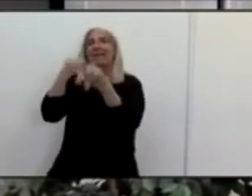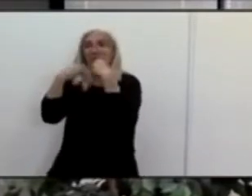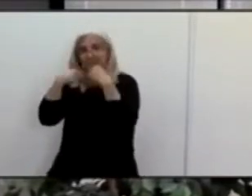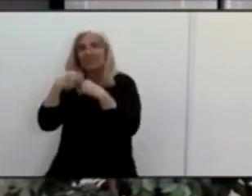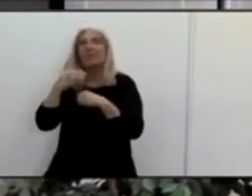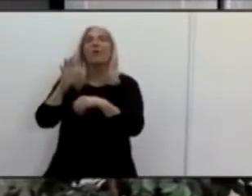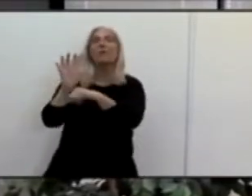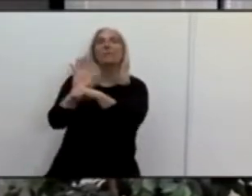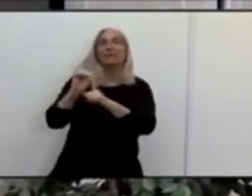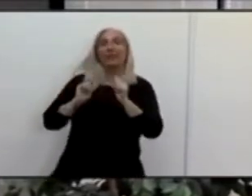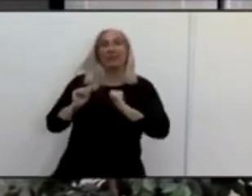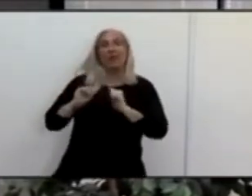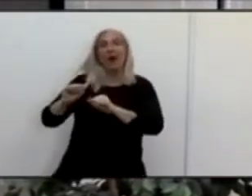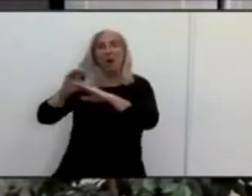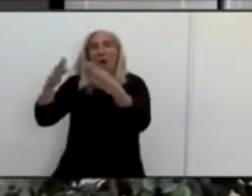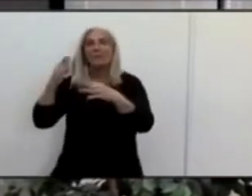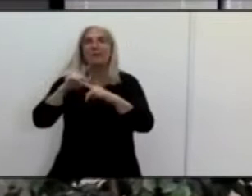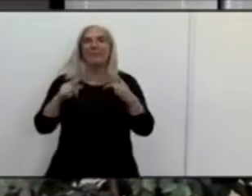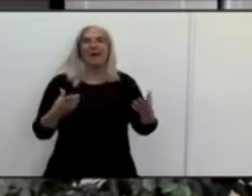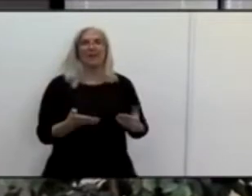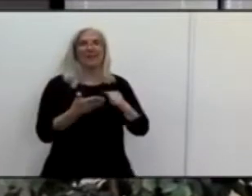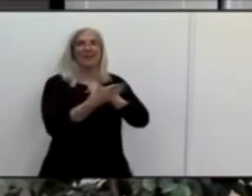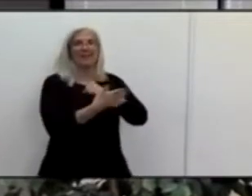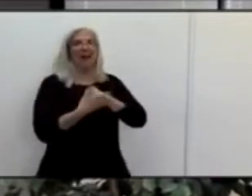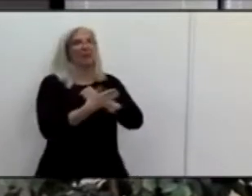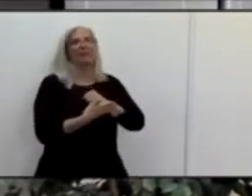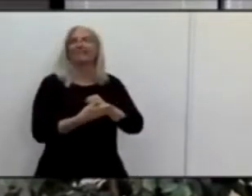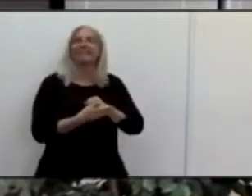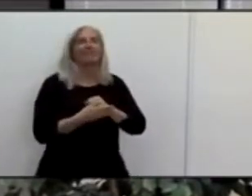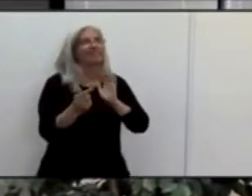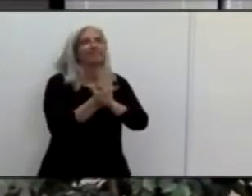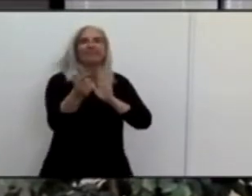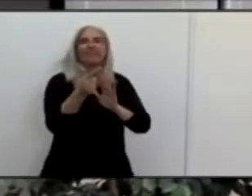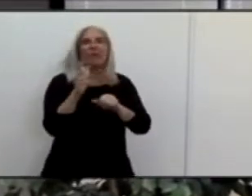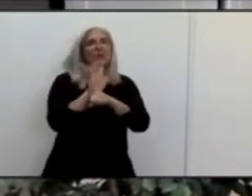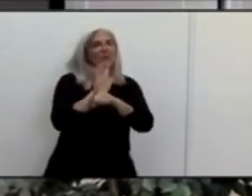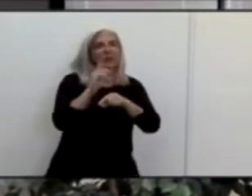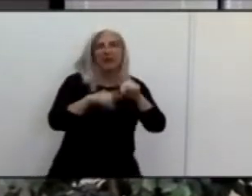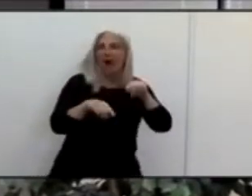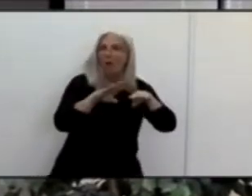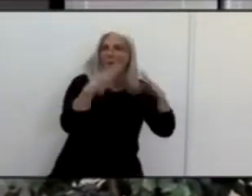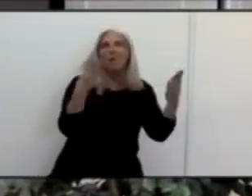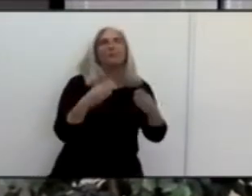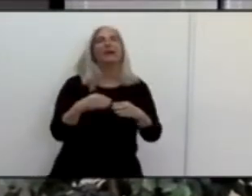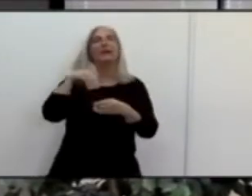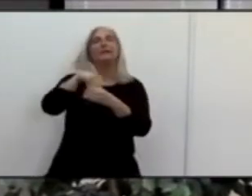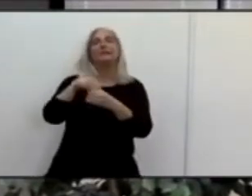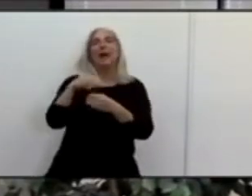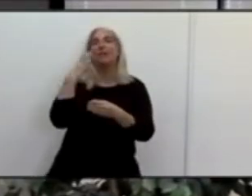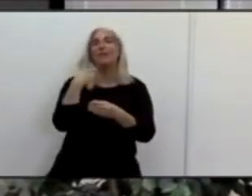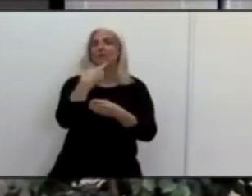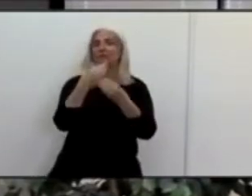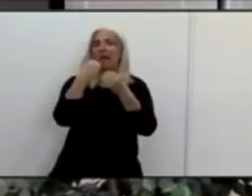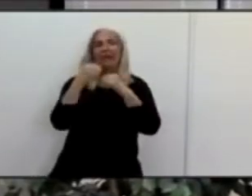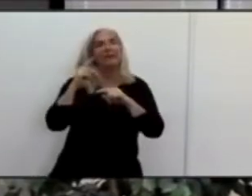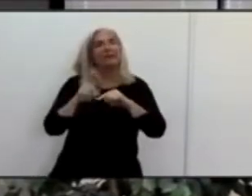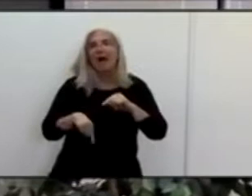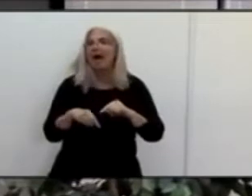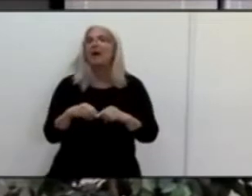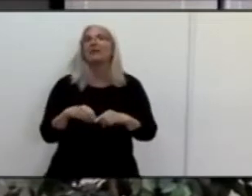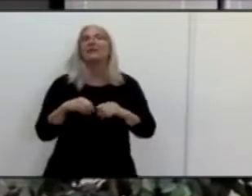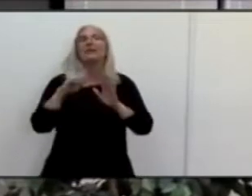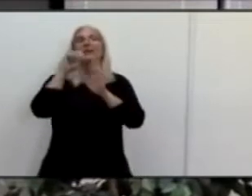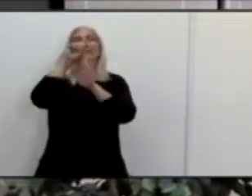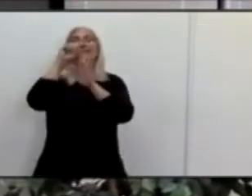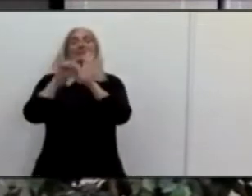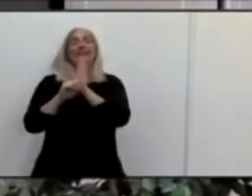I just want to remind everybody that the state's guidelines serve as a floor, not the ceiling, and that's by design. There's no such thing as